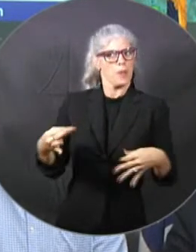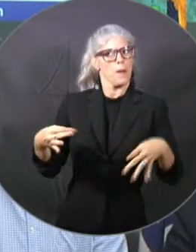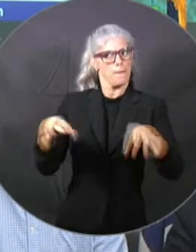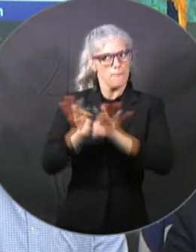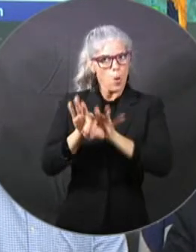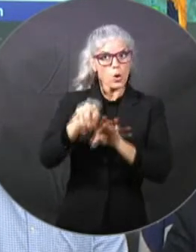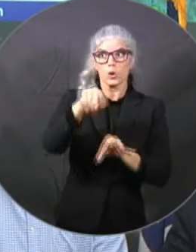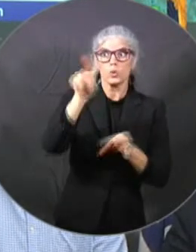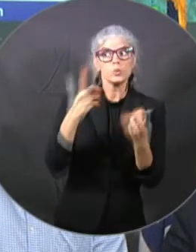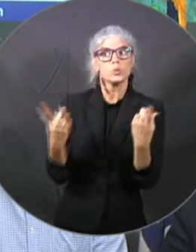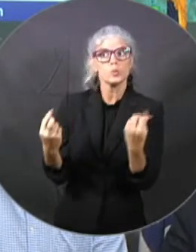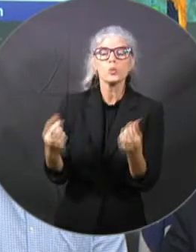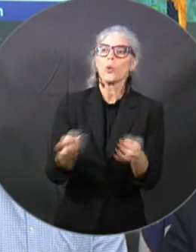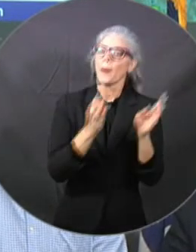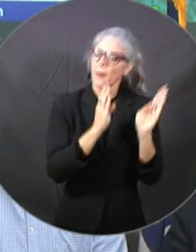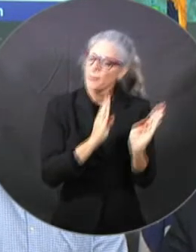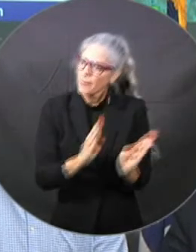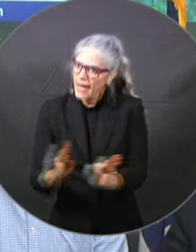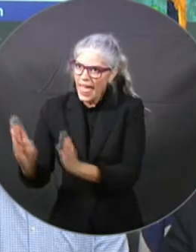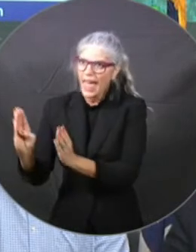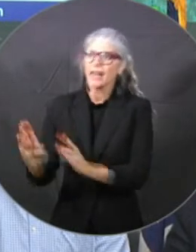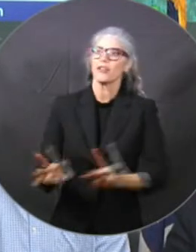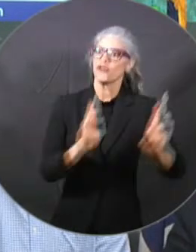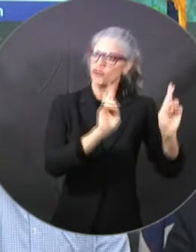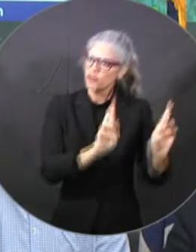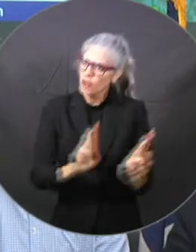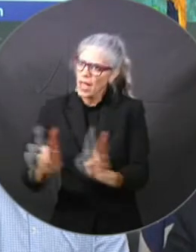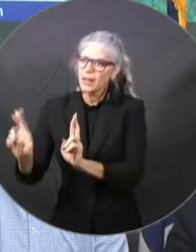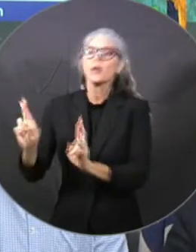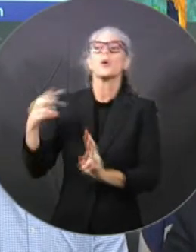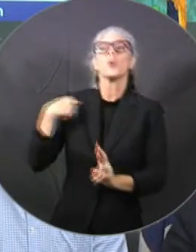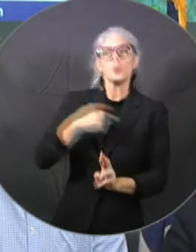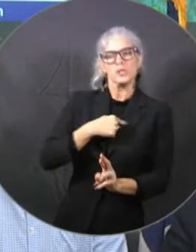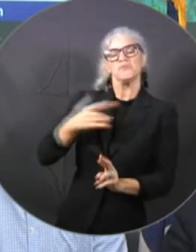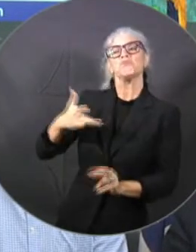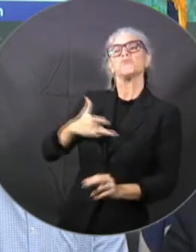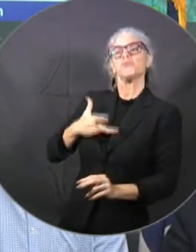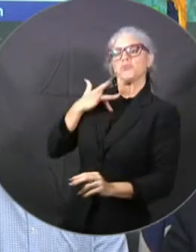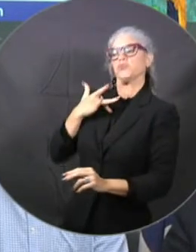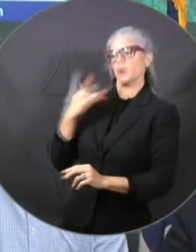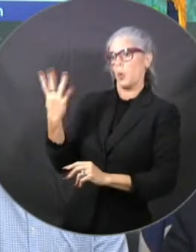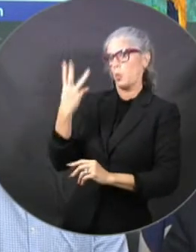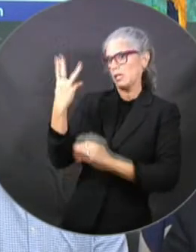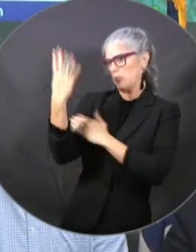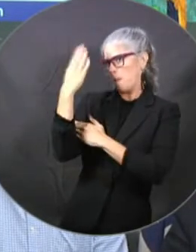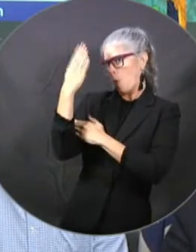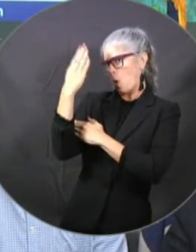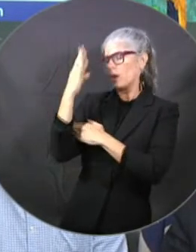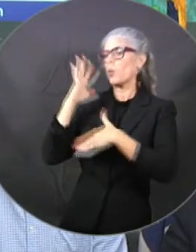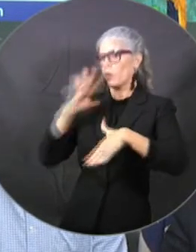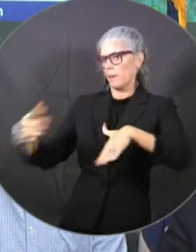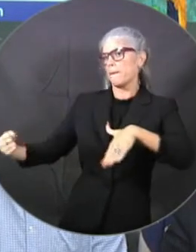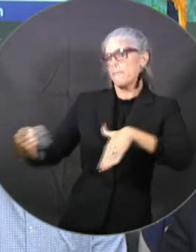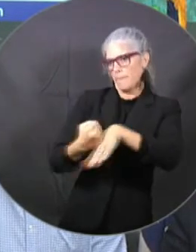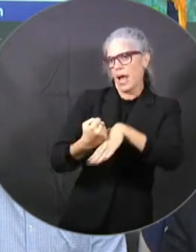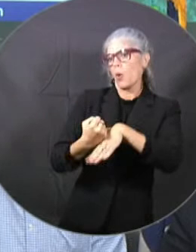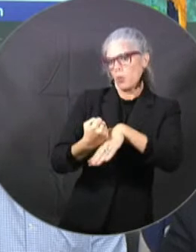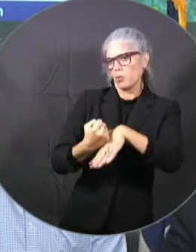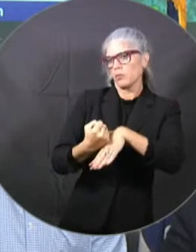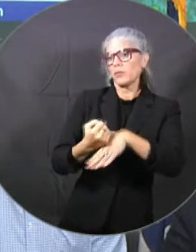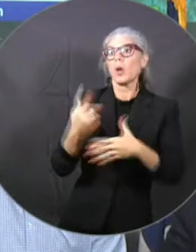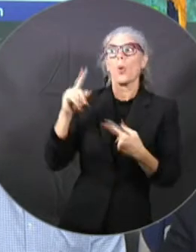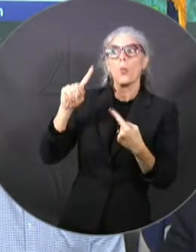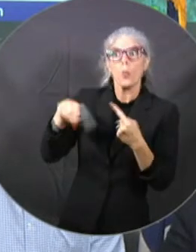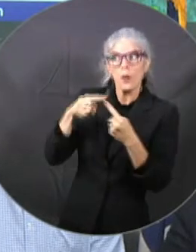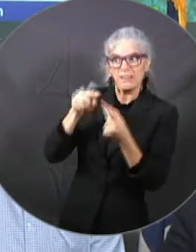probably sometime on early Wednesday and there's different times when it could come that that maybe the storm surge wouldn't be as